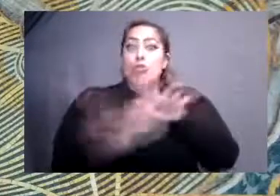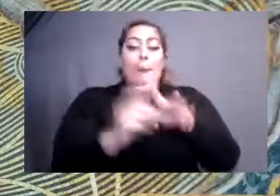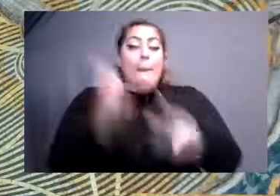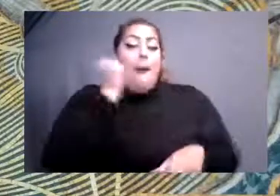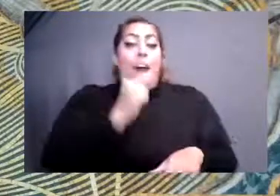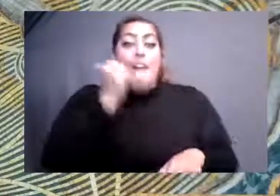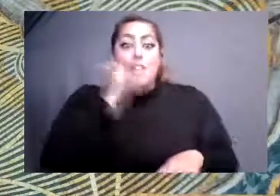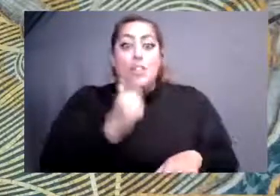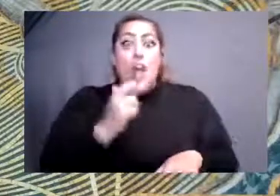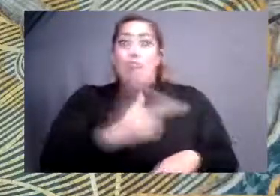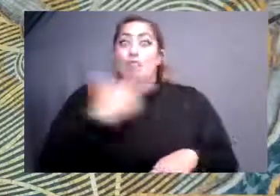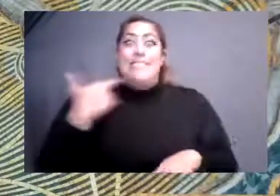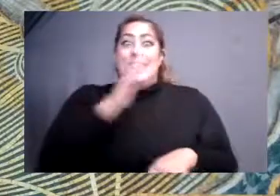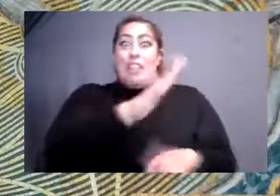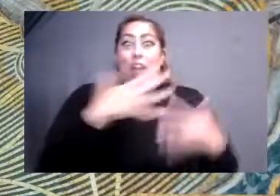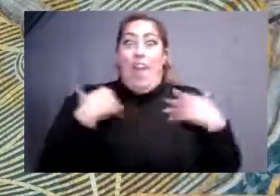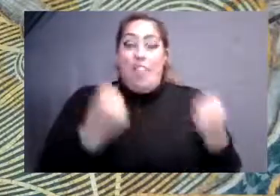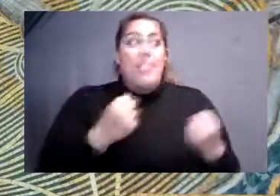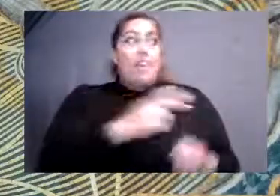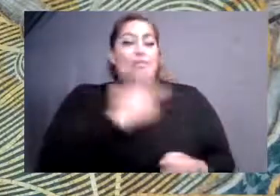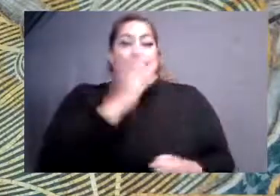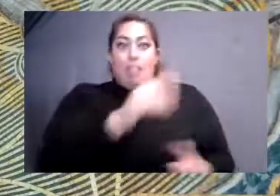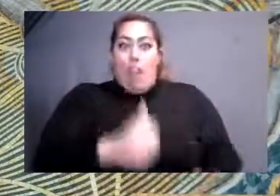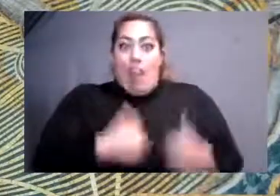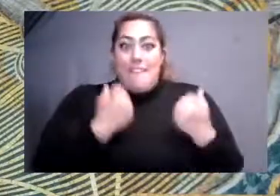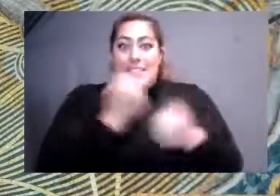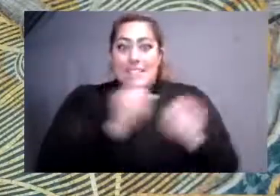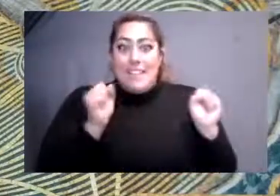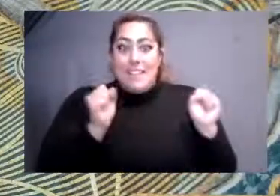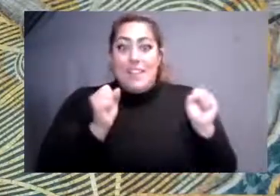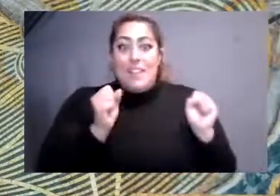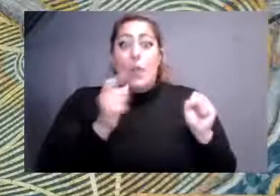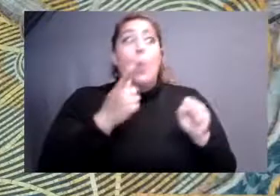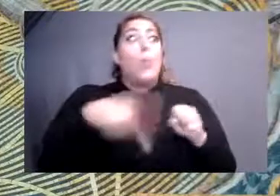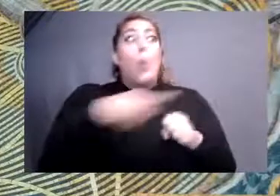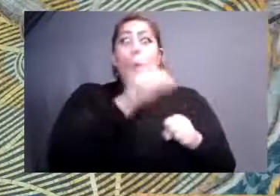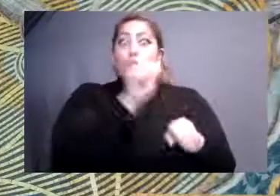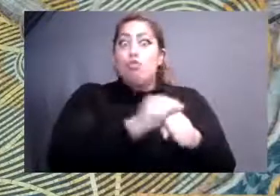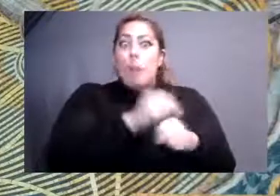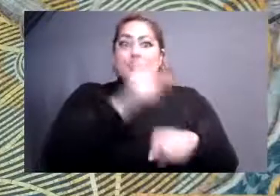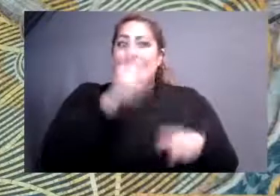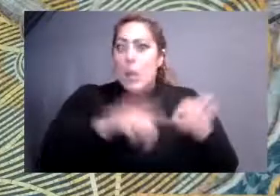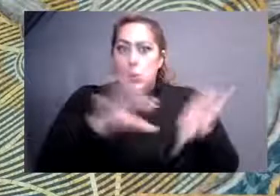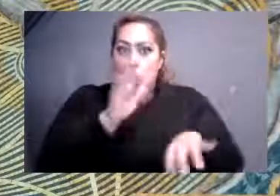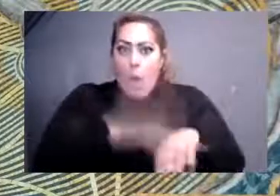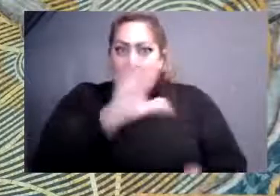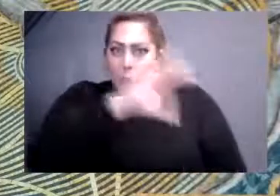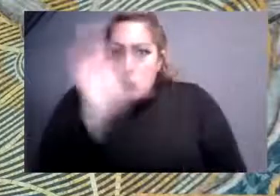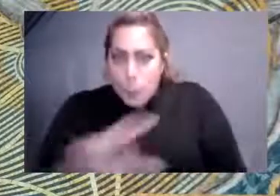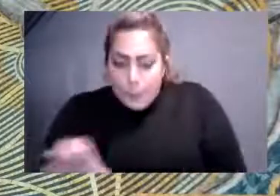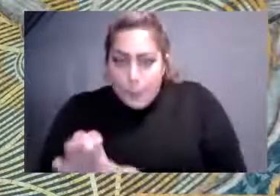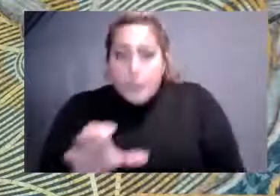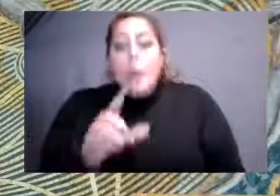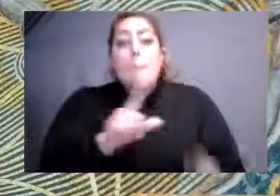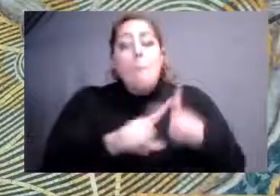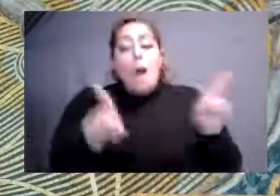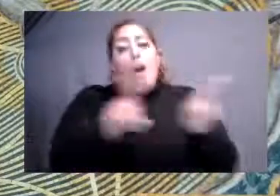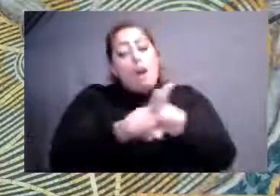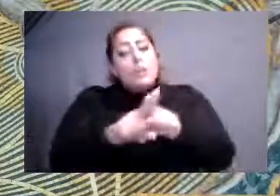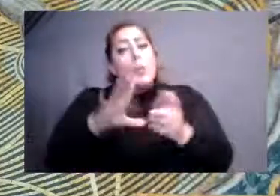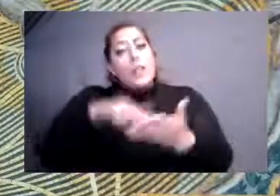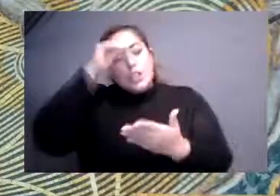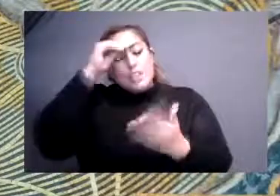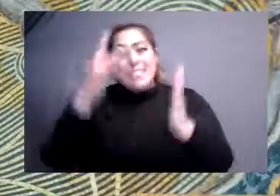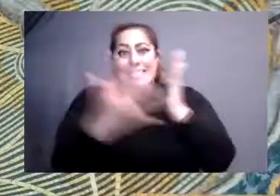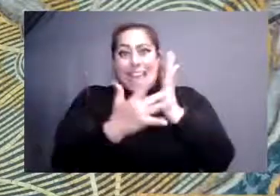risking their own health and safety to get us through, those aren't jobs that you do over Zoom. But we also know that technology has